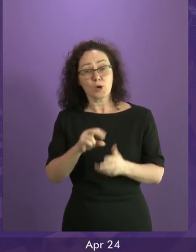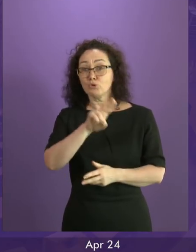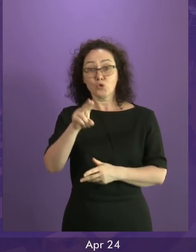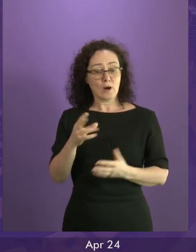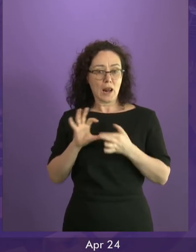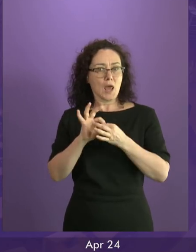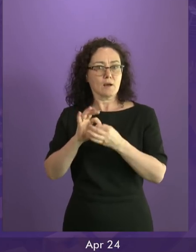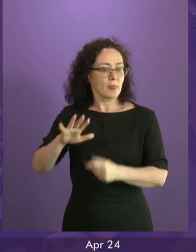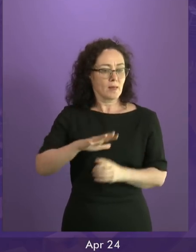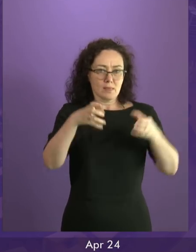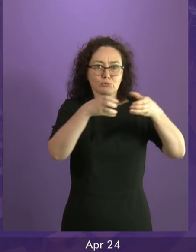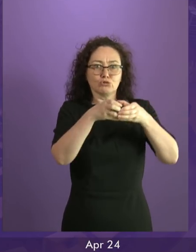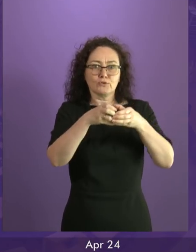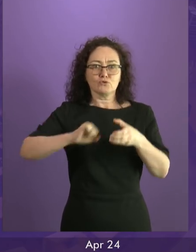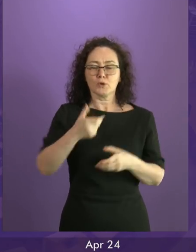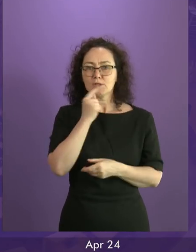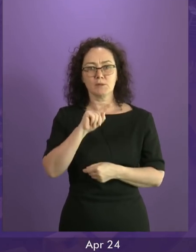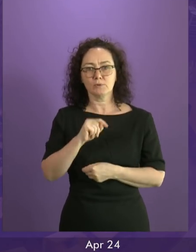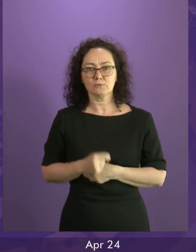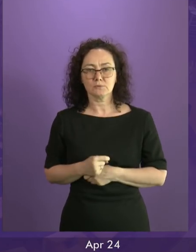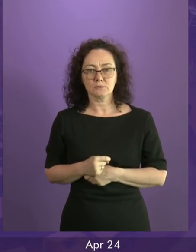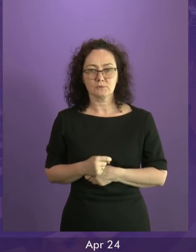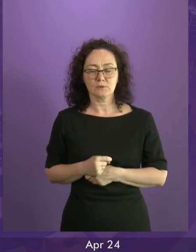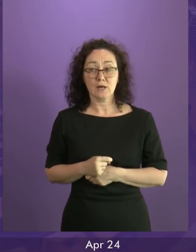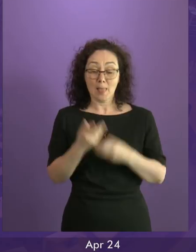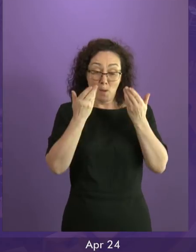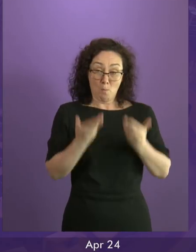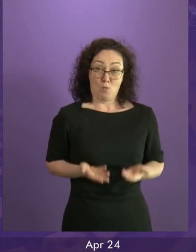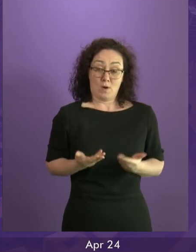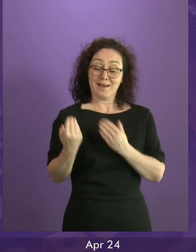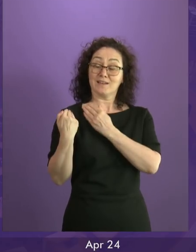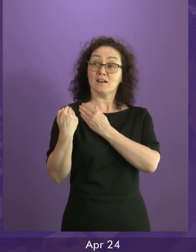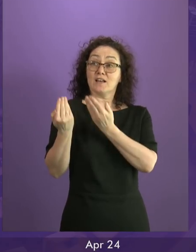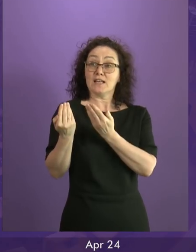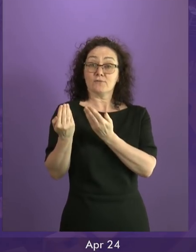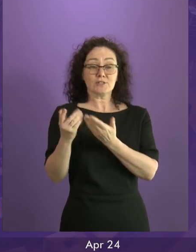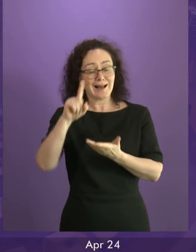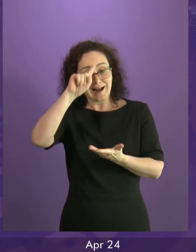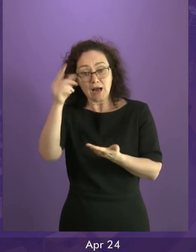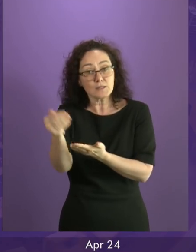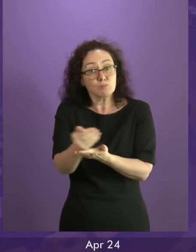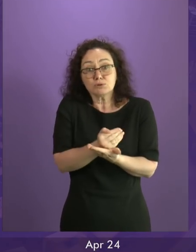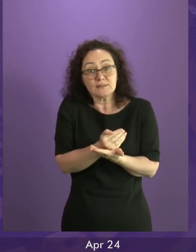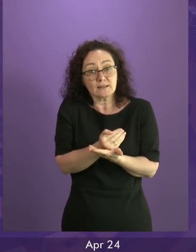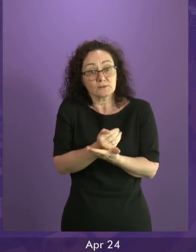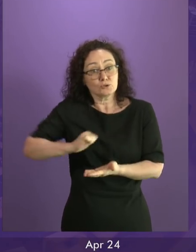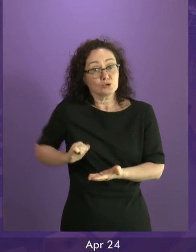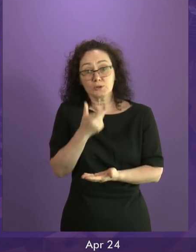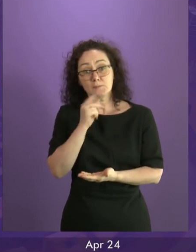and devolution is incapable of protecting Scotland from it. And that dark cloud is called Brexit.